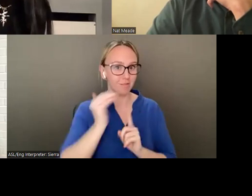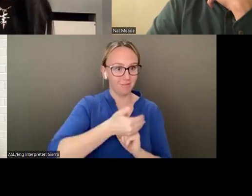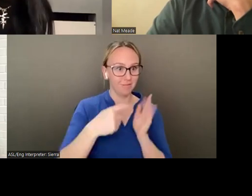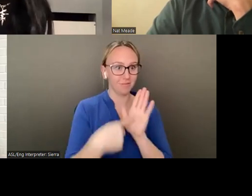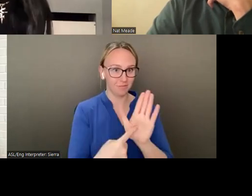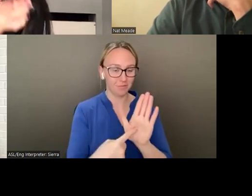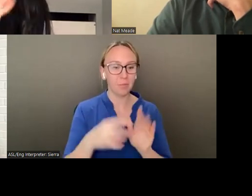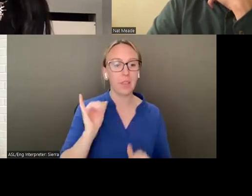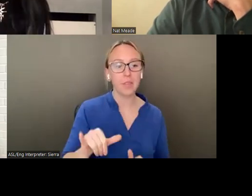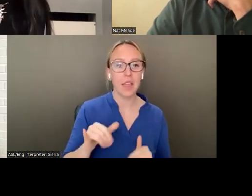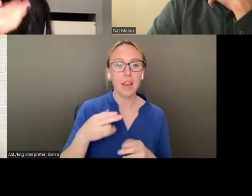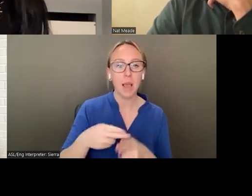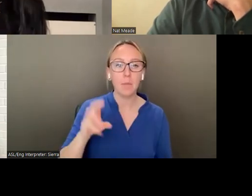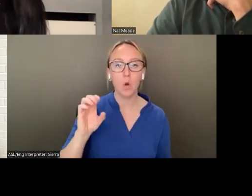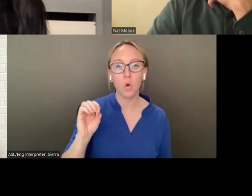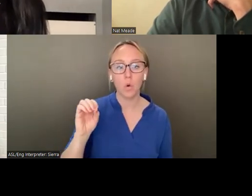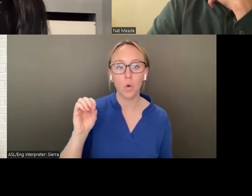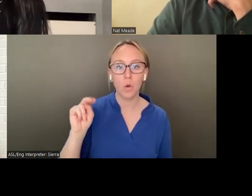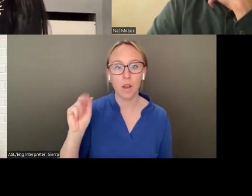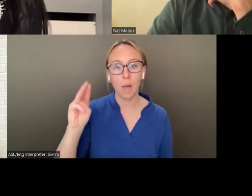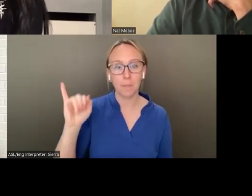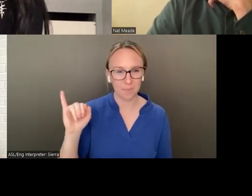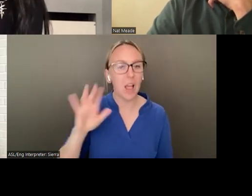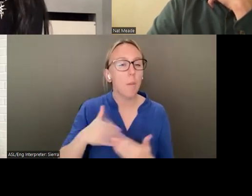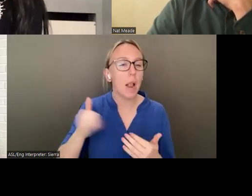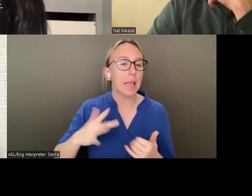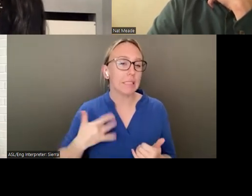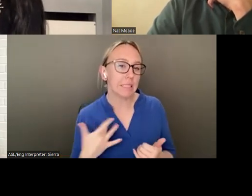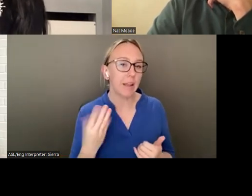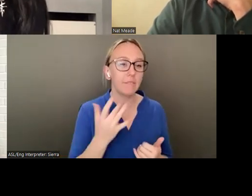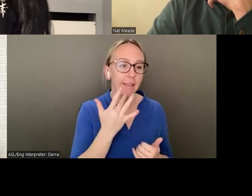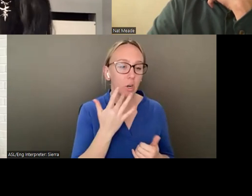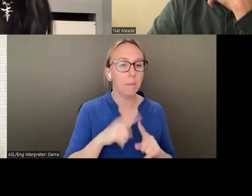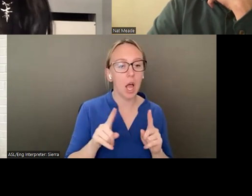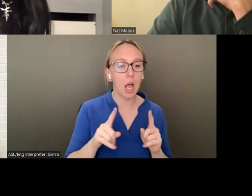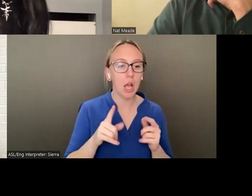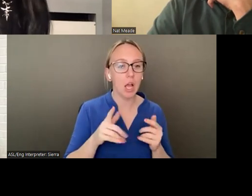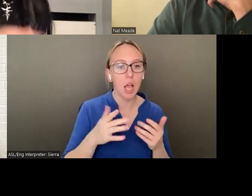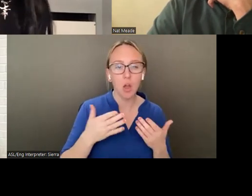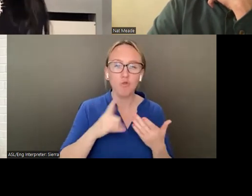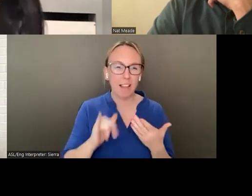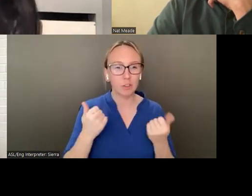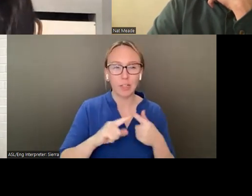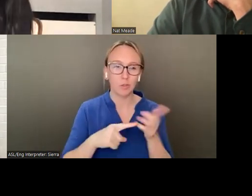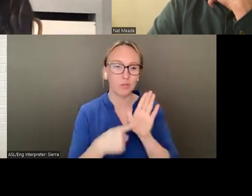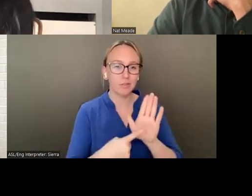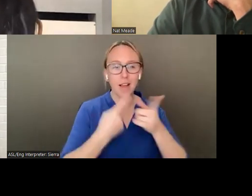the sense, the flavor. But it's really announced like, welcome to the stage.